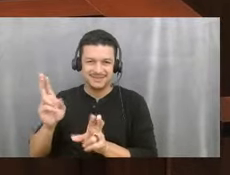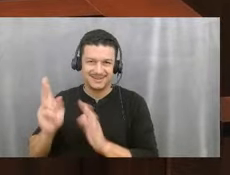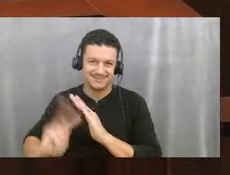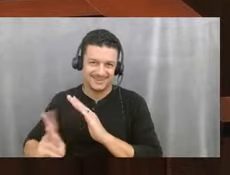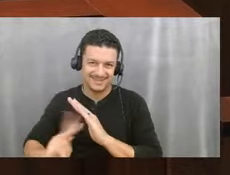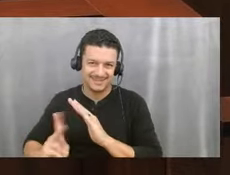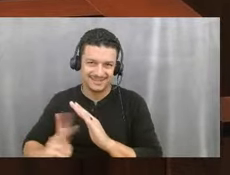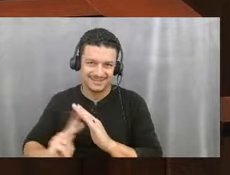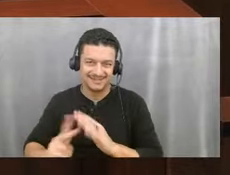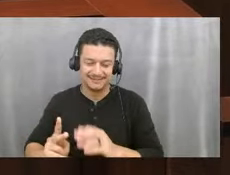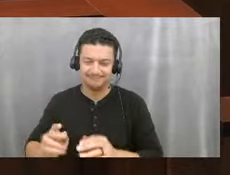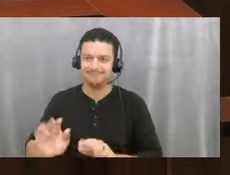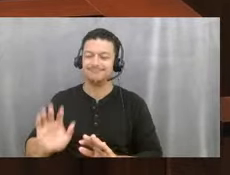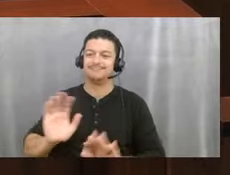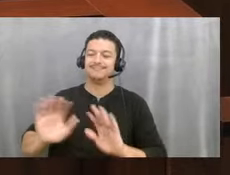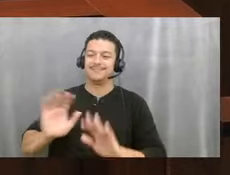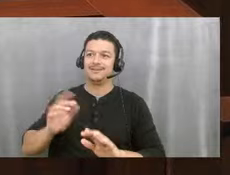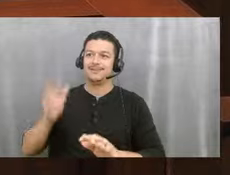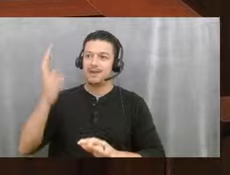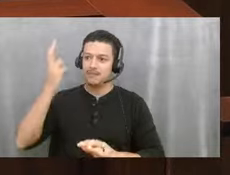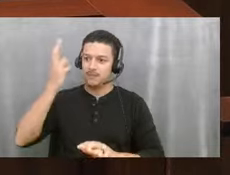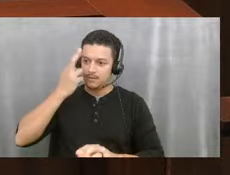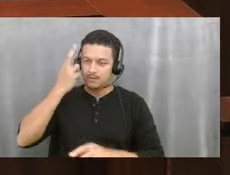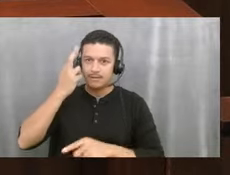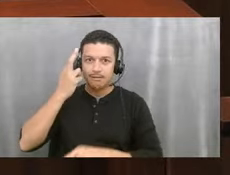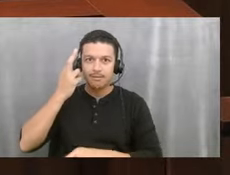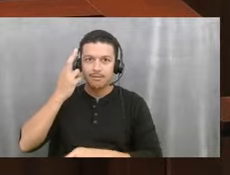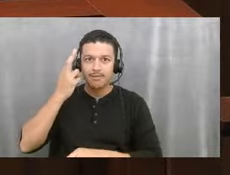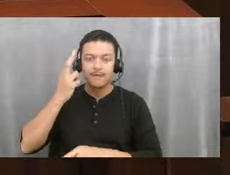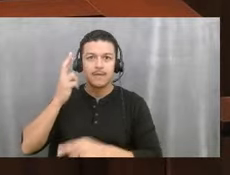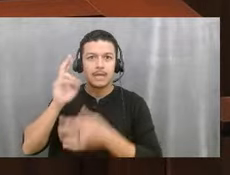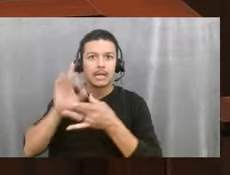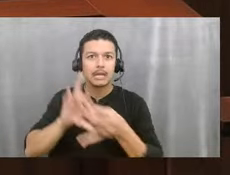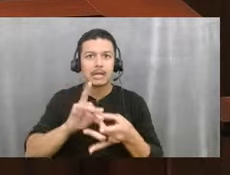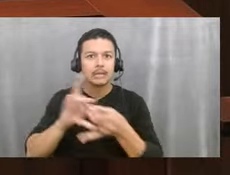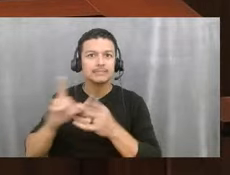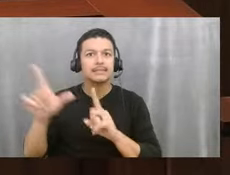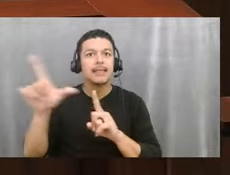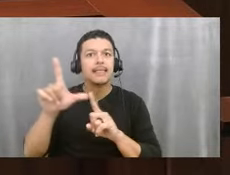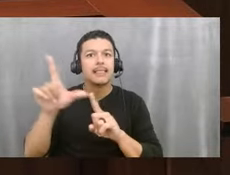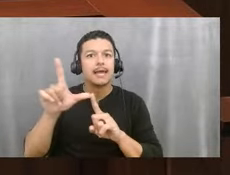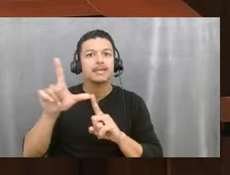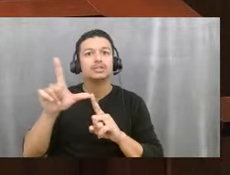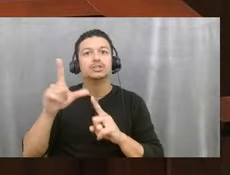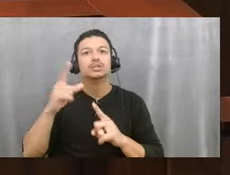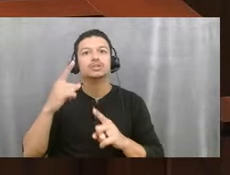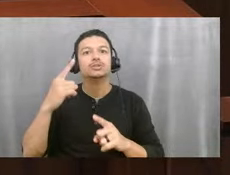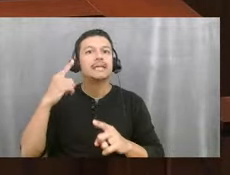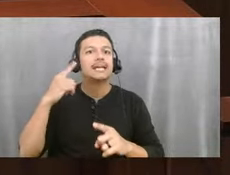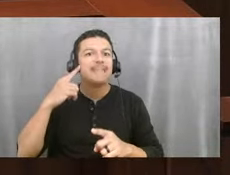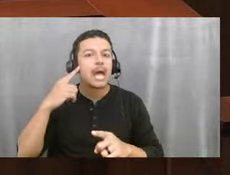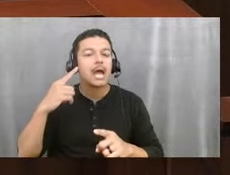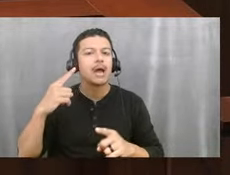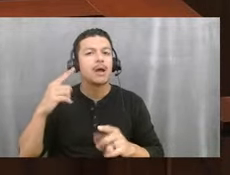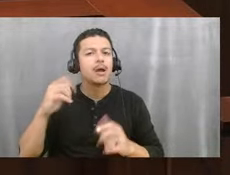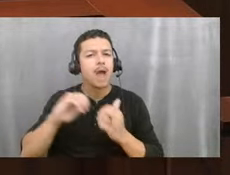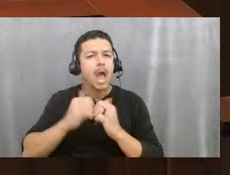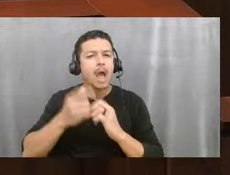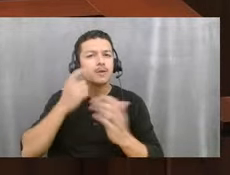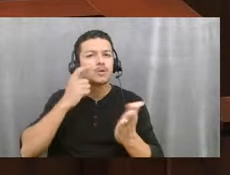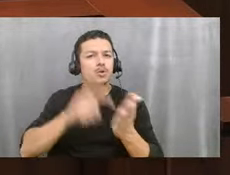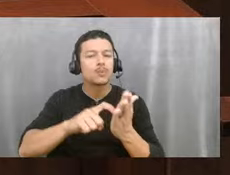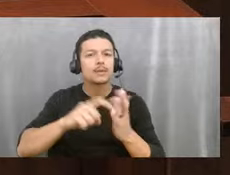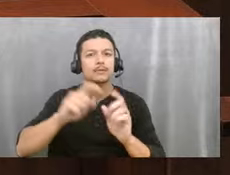enlightening for me to realize the connection between letters and their sounds, the way you recognize a capital letter